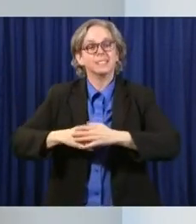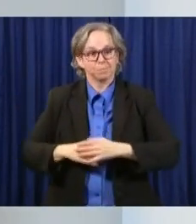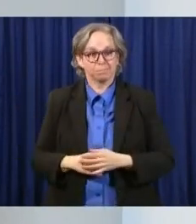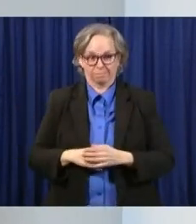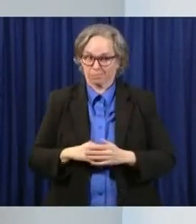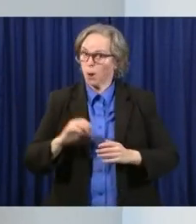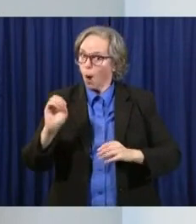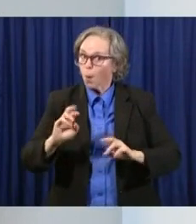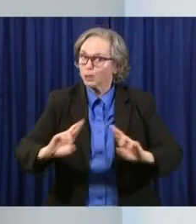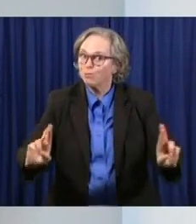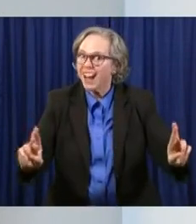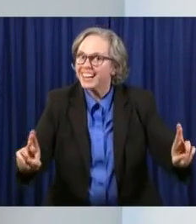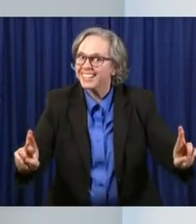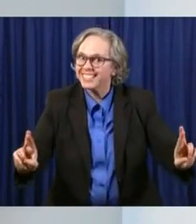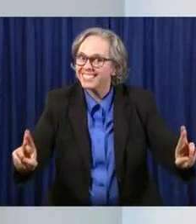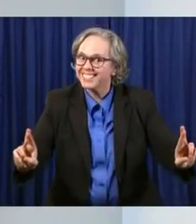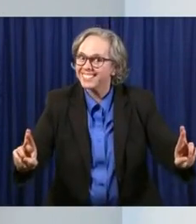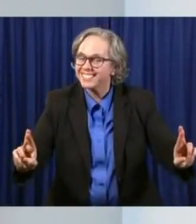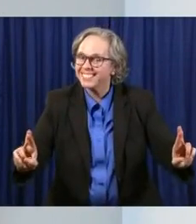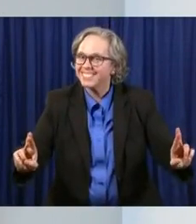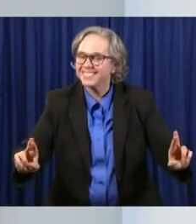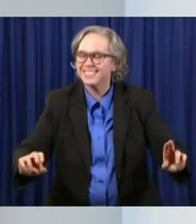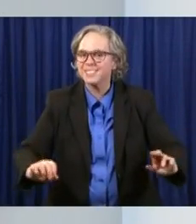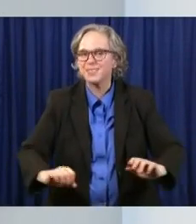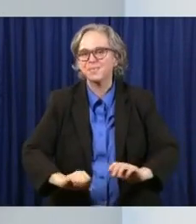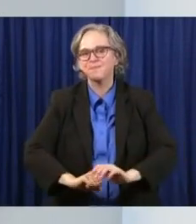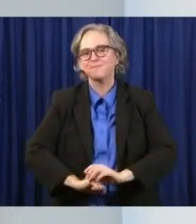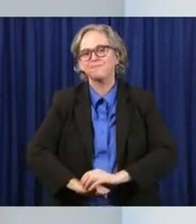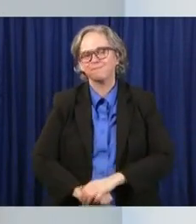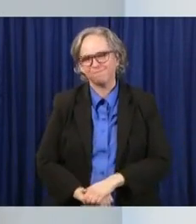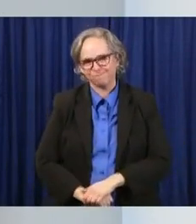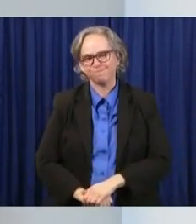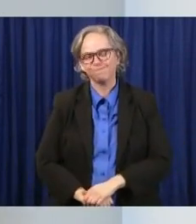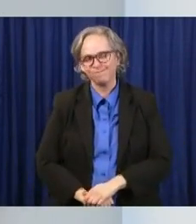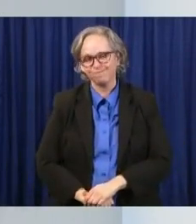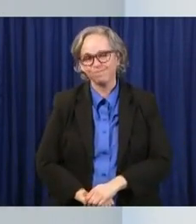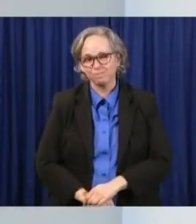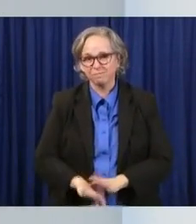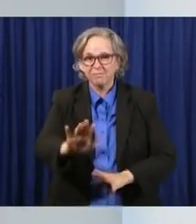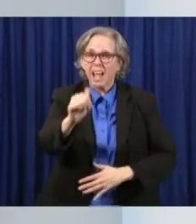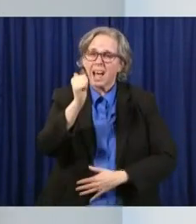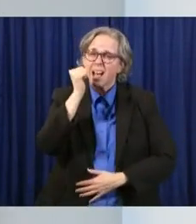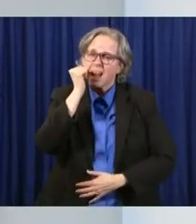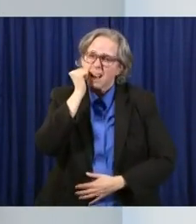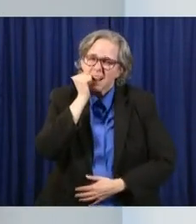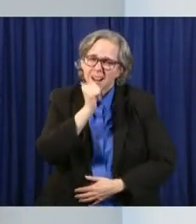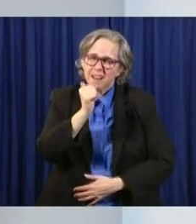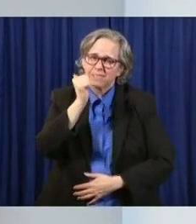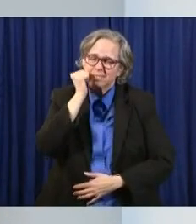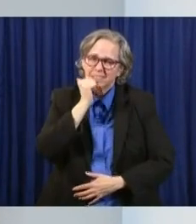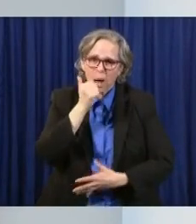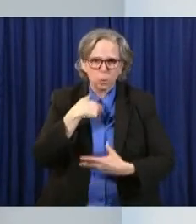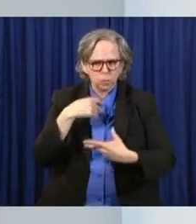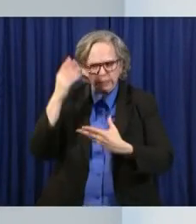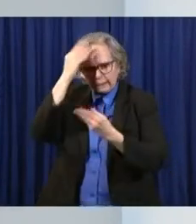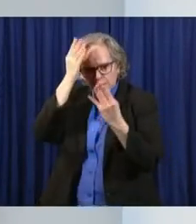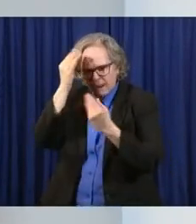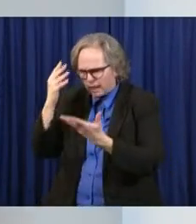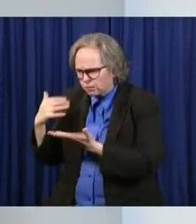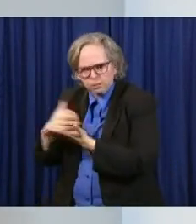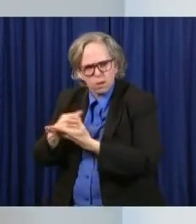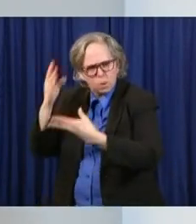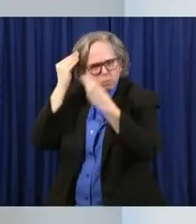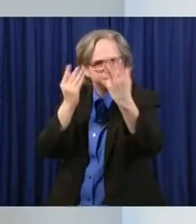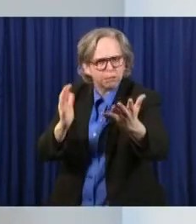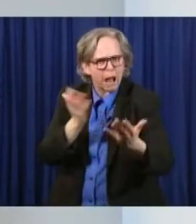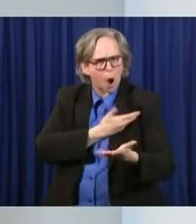country. And you're getting from us at these podiums every day a bit more of what those plans look like. It is moving